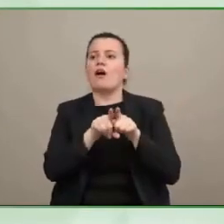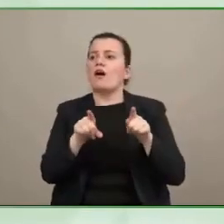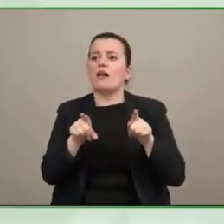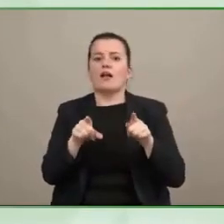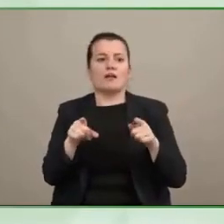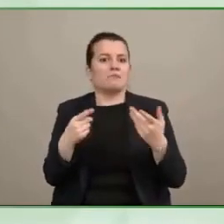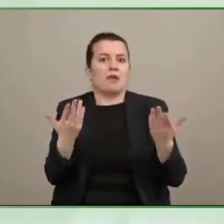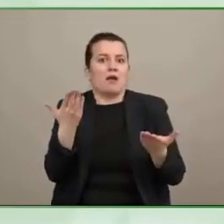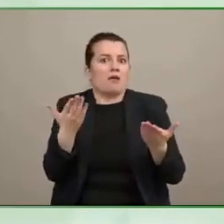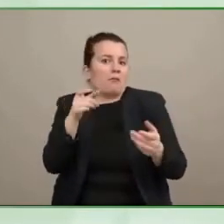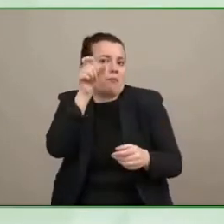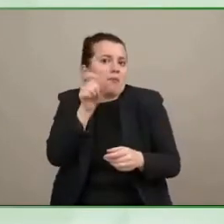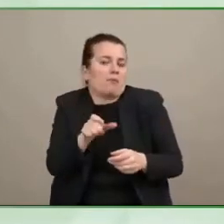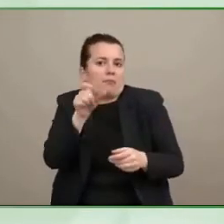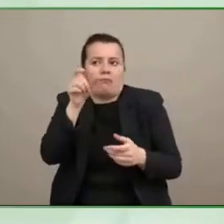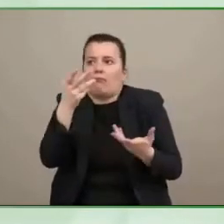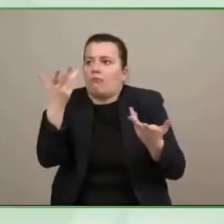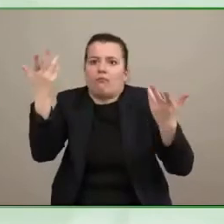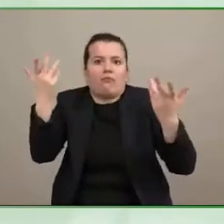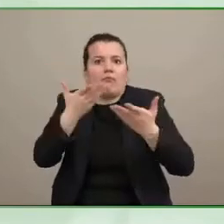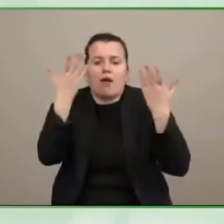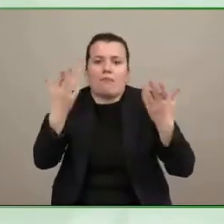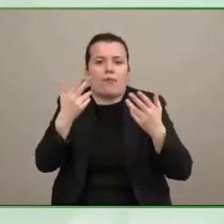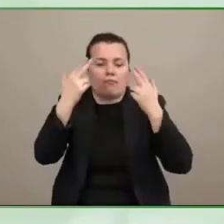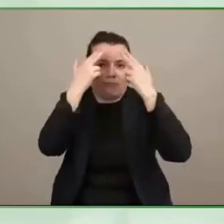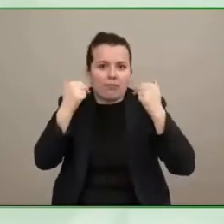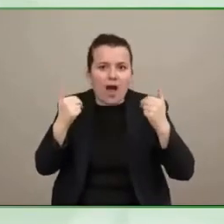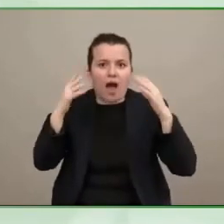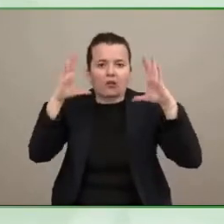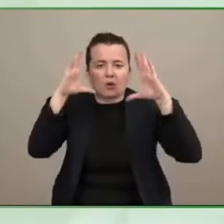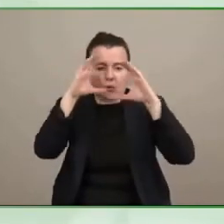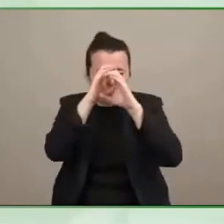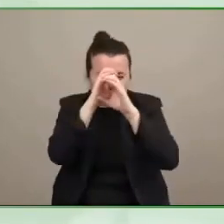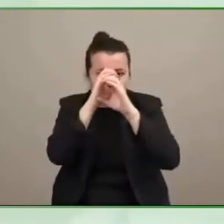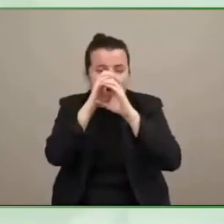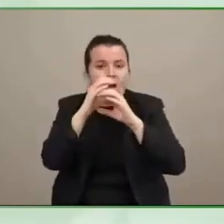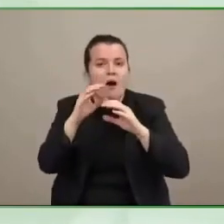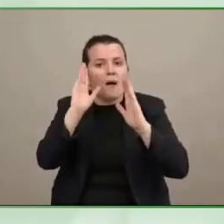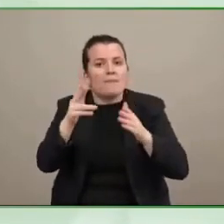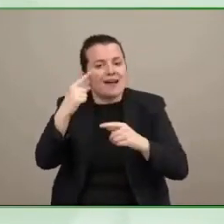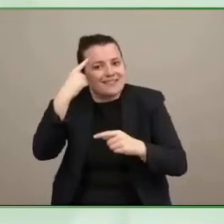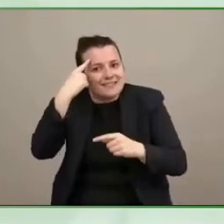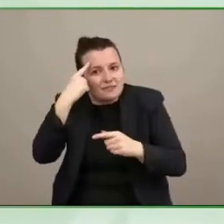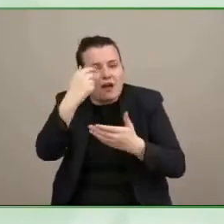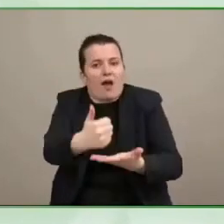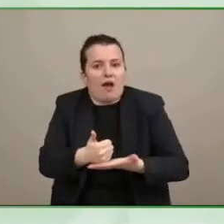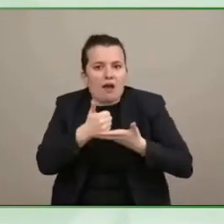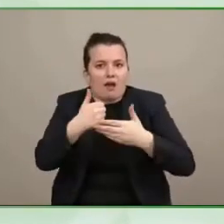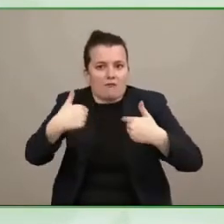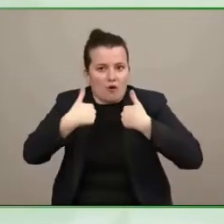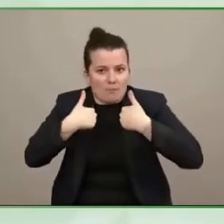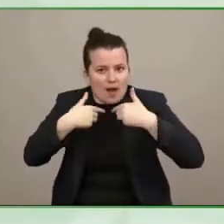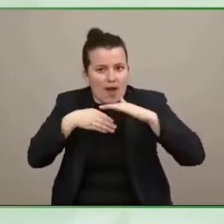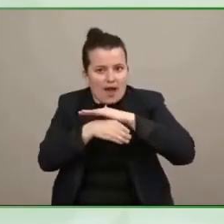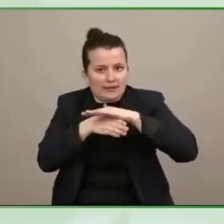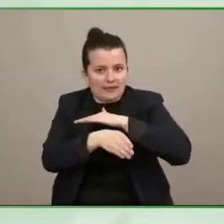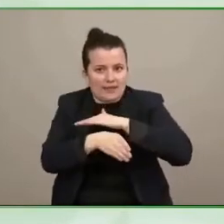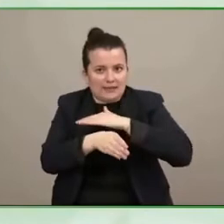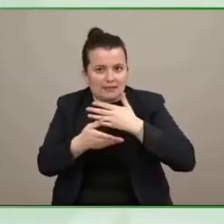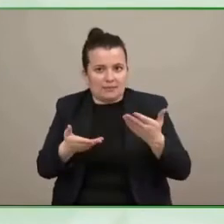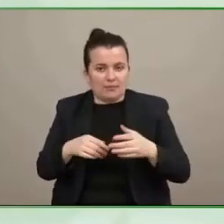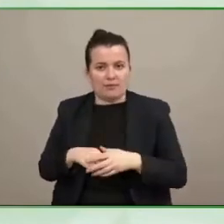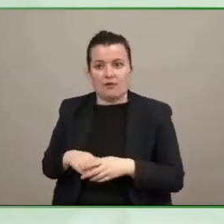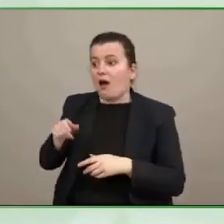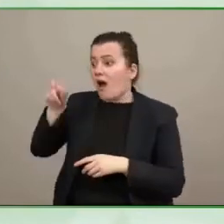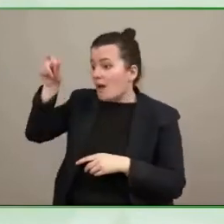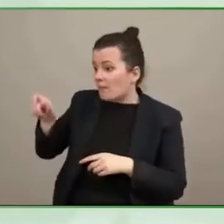need another system to have audio description then they should have that but people with hearing loss shouldn't have to wear